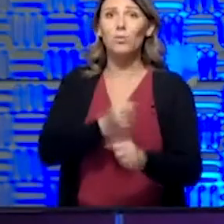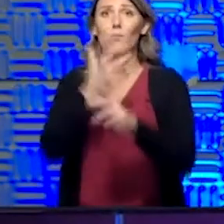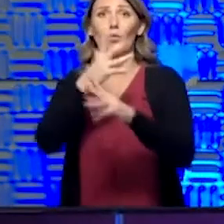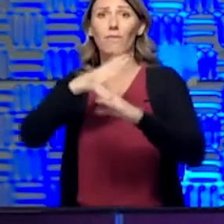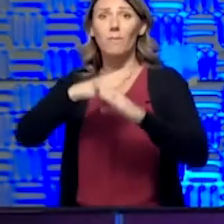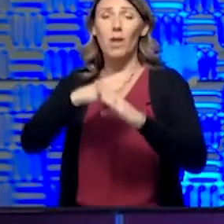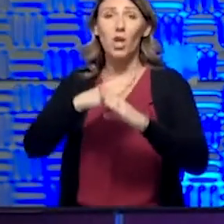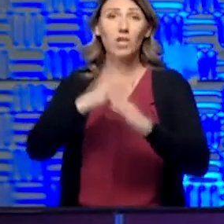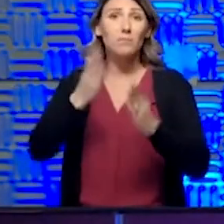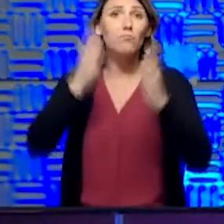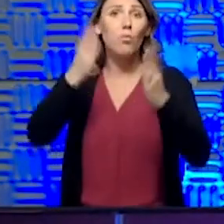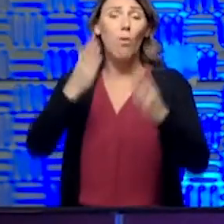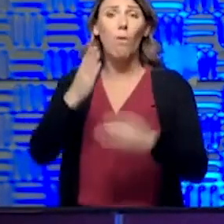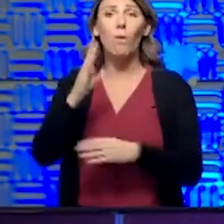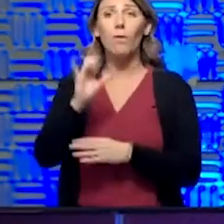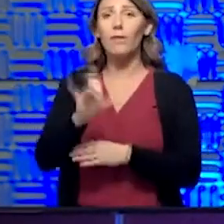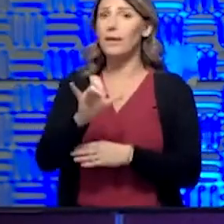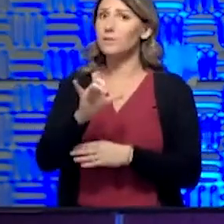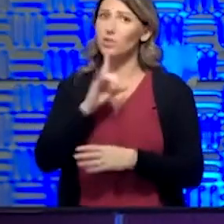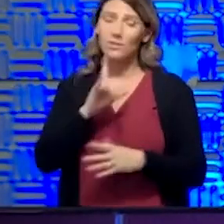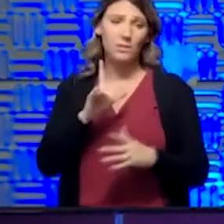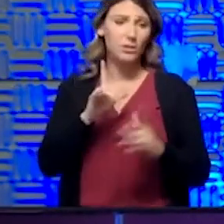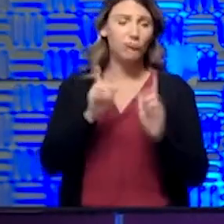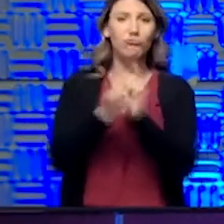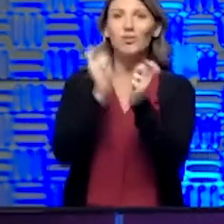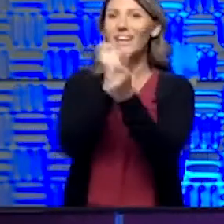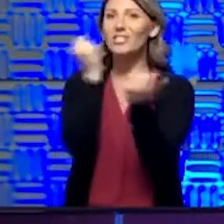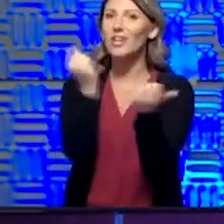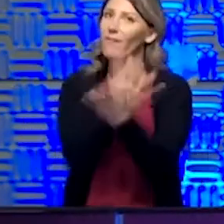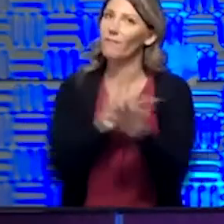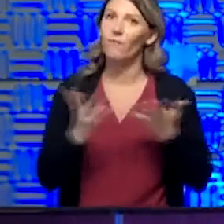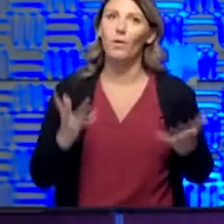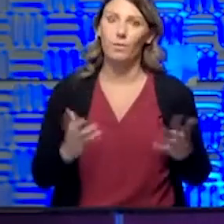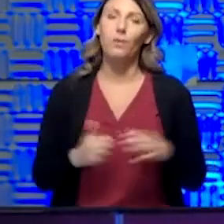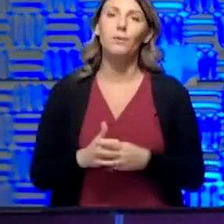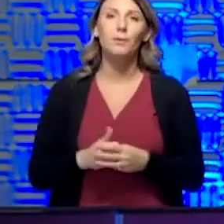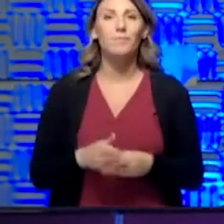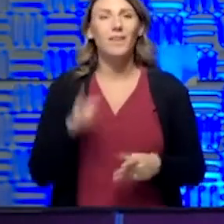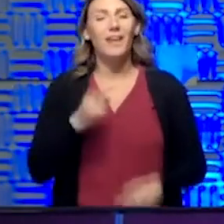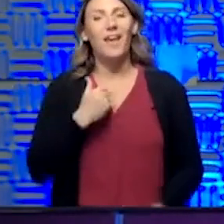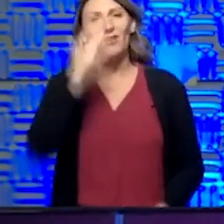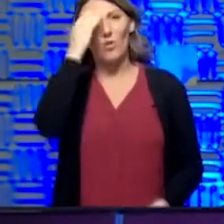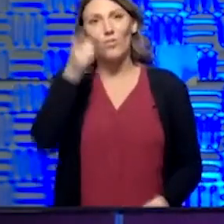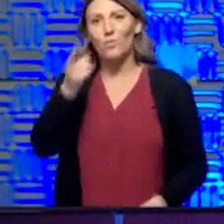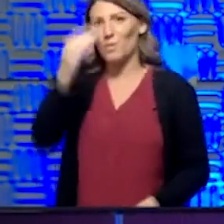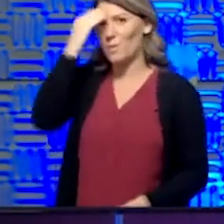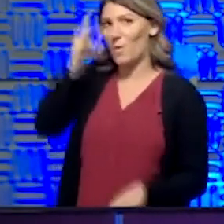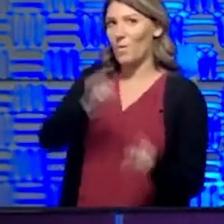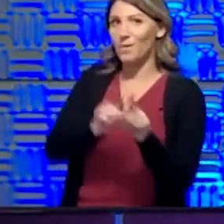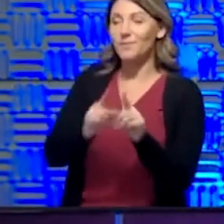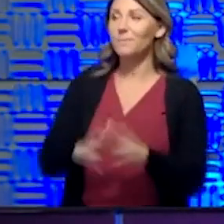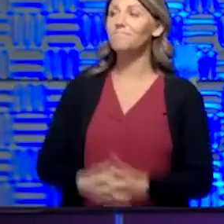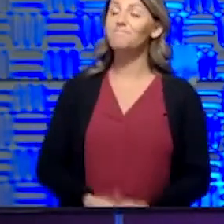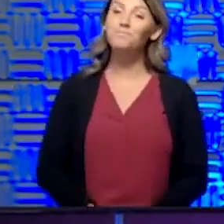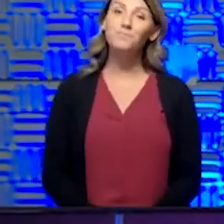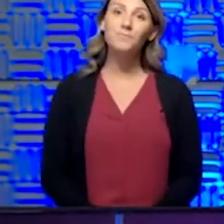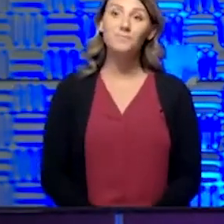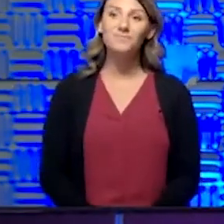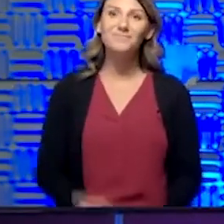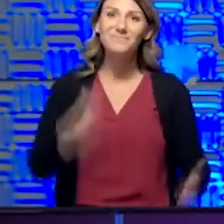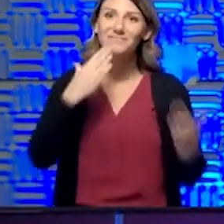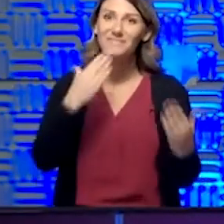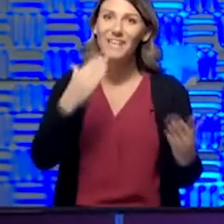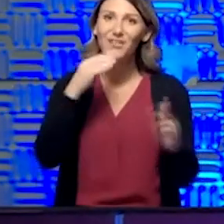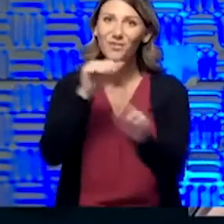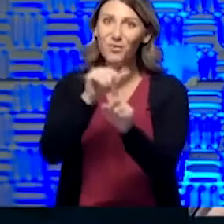thing promoted. Because that's going to be – well, that's a game-changer, I think, and I know that you know that. So, thank you for